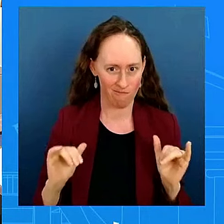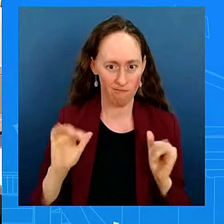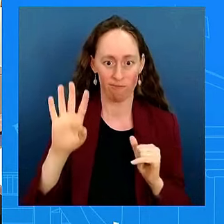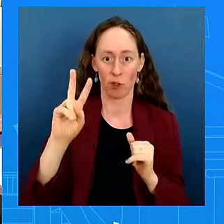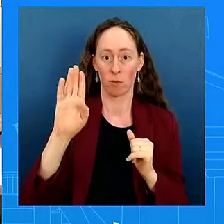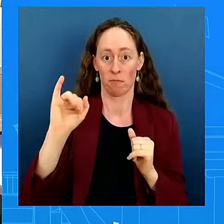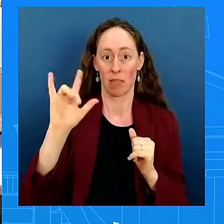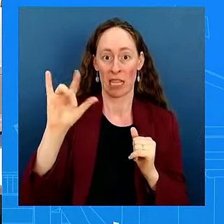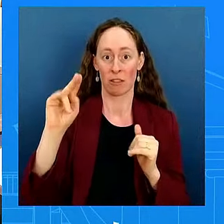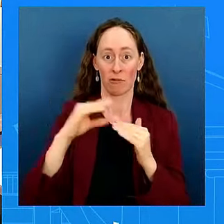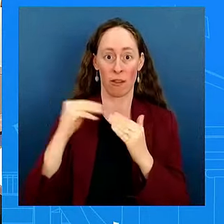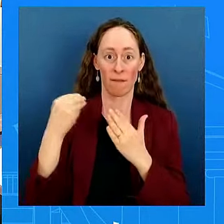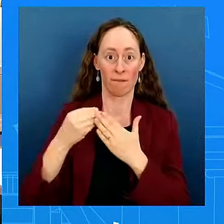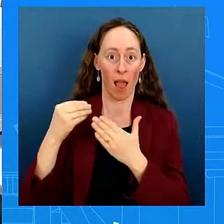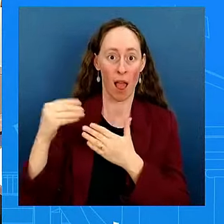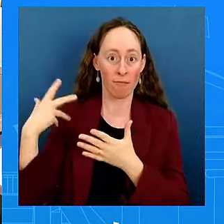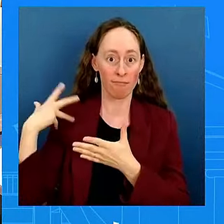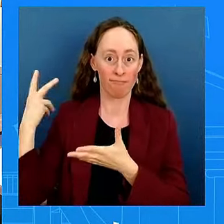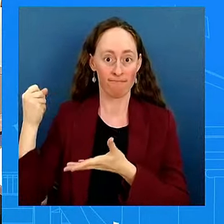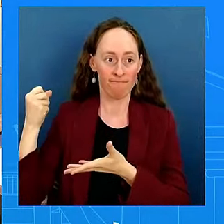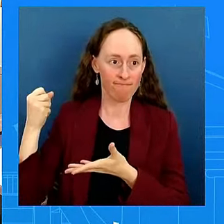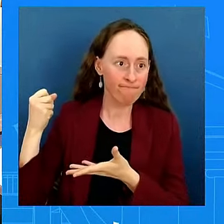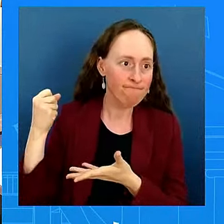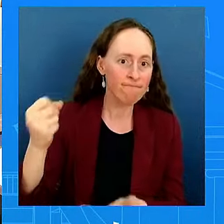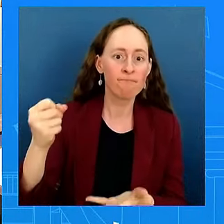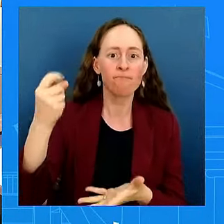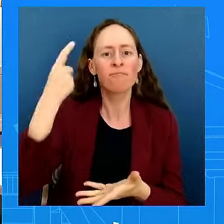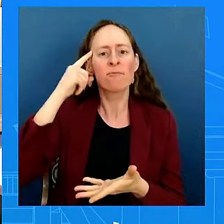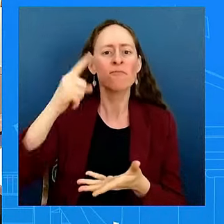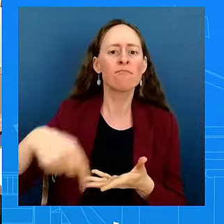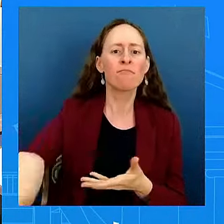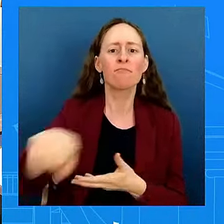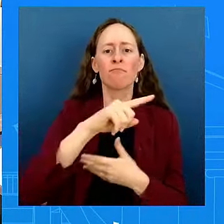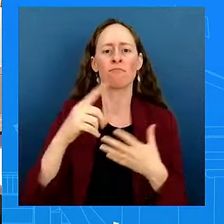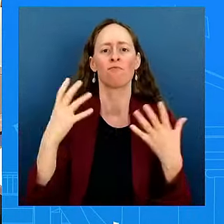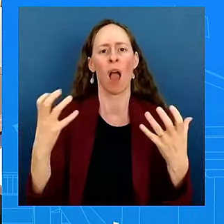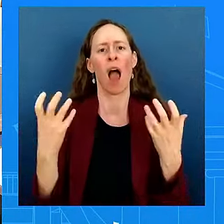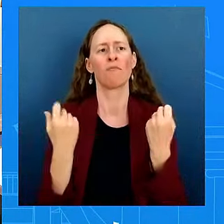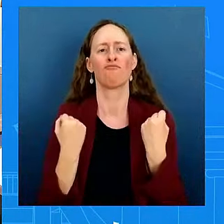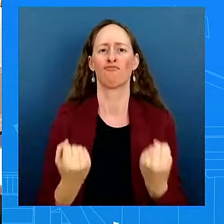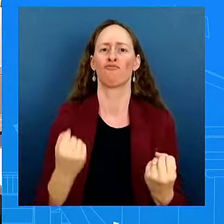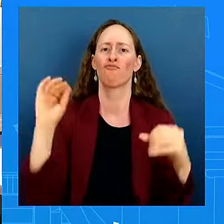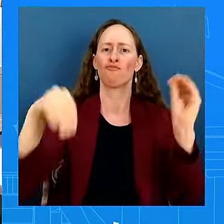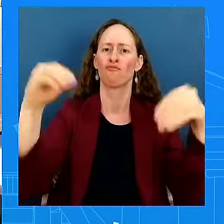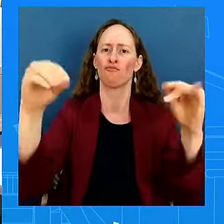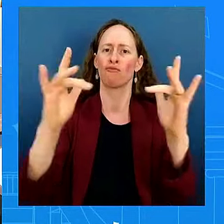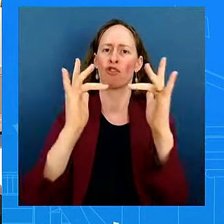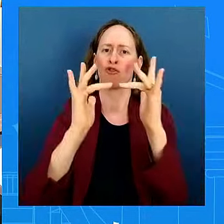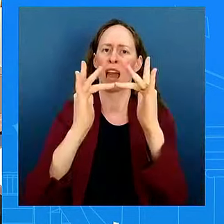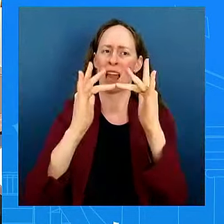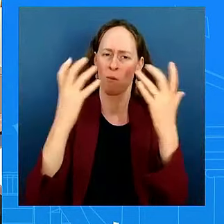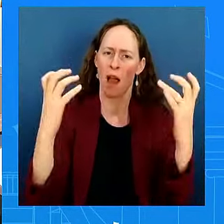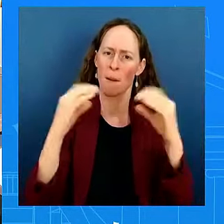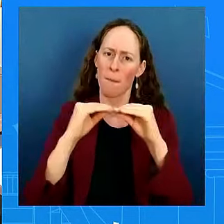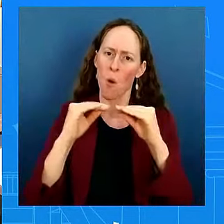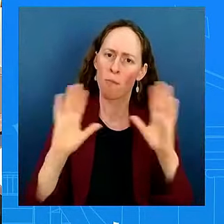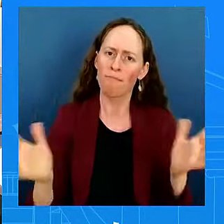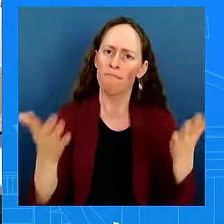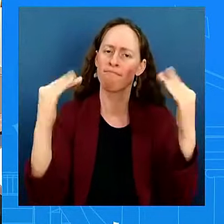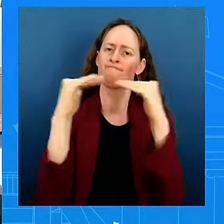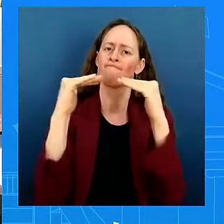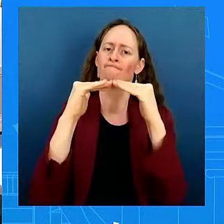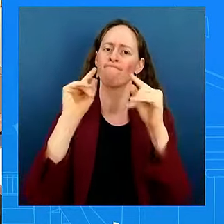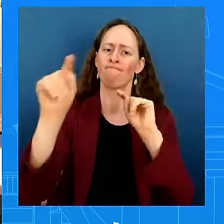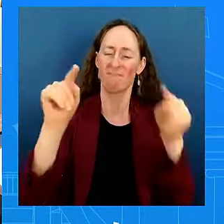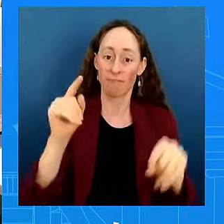program called the Broadband Equity Access and Development Program, that not a single project is underway and not a single home